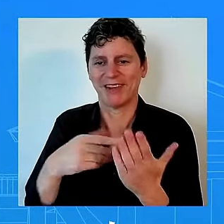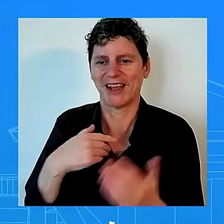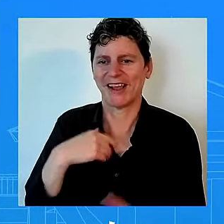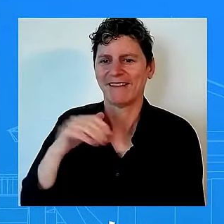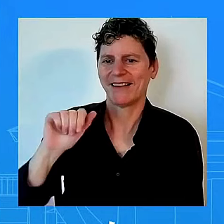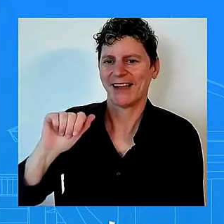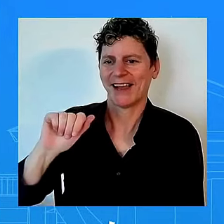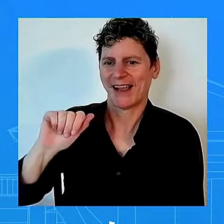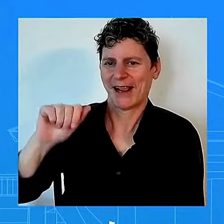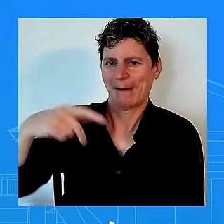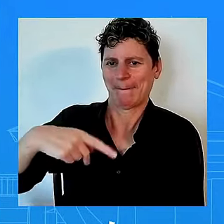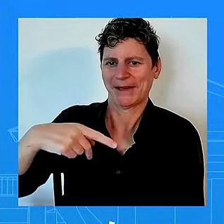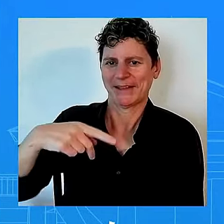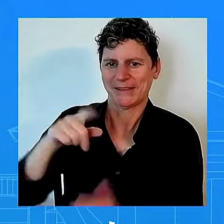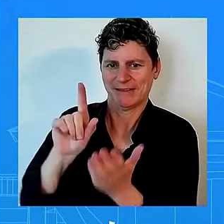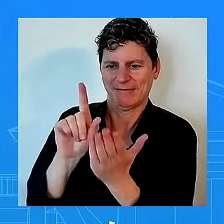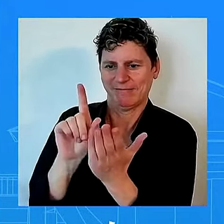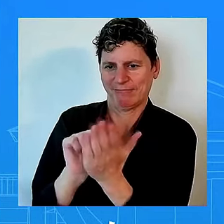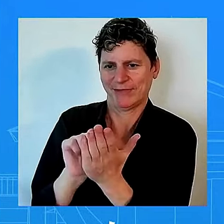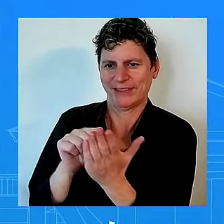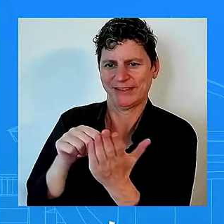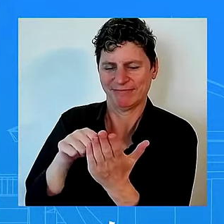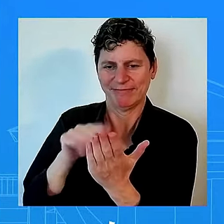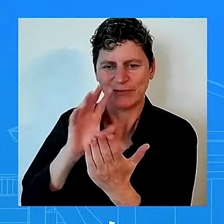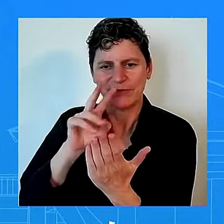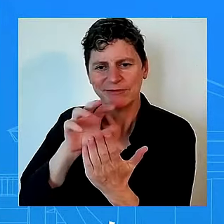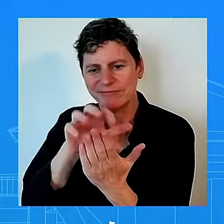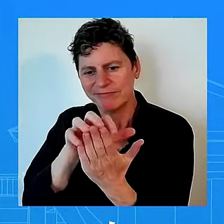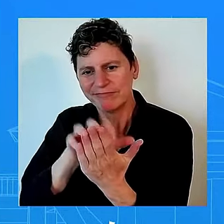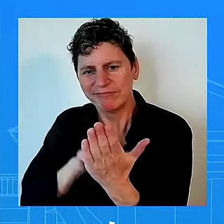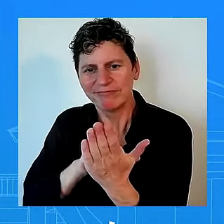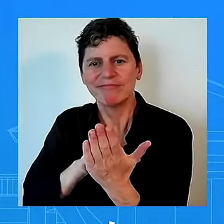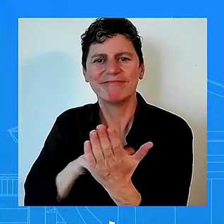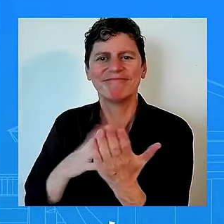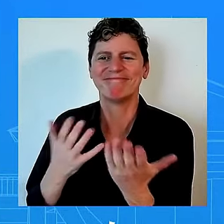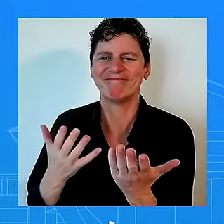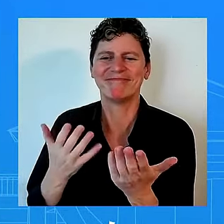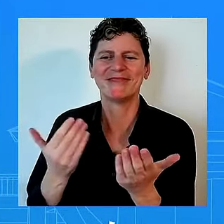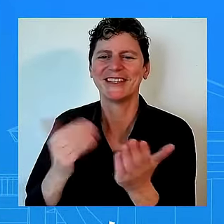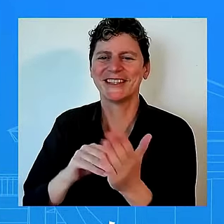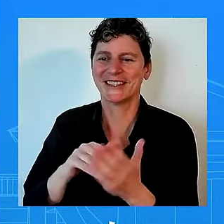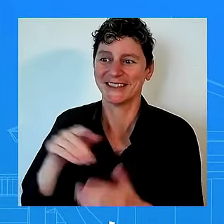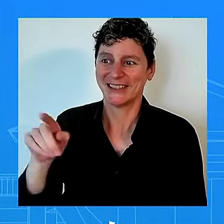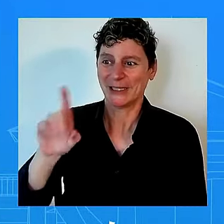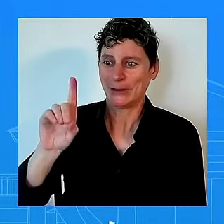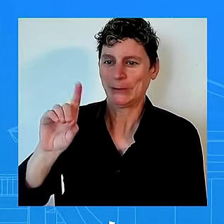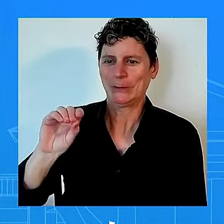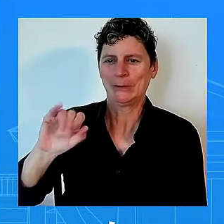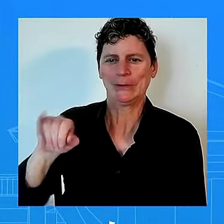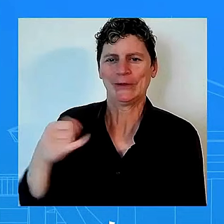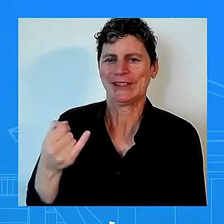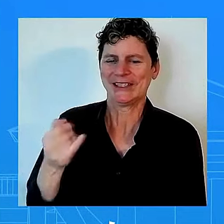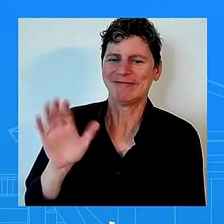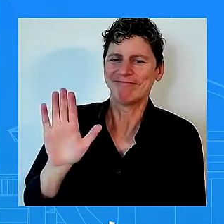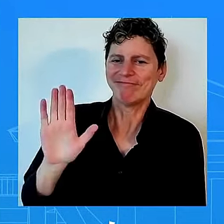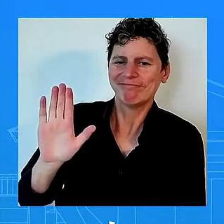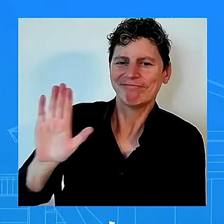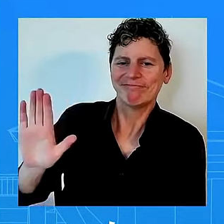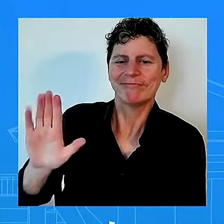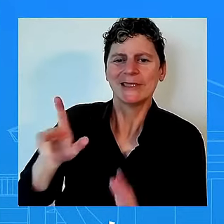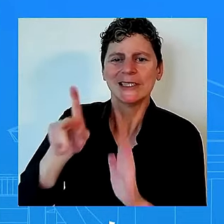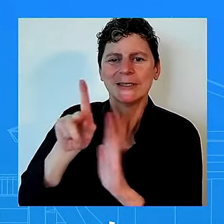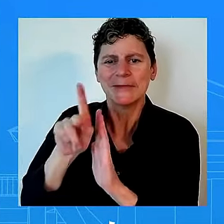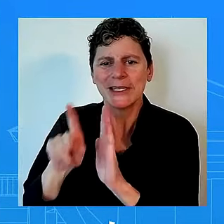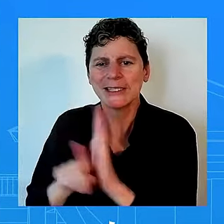have to say and i said this at the top that we would not be in this position if the former president did not appoint three three supreme court justices